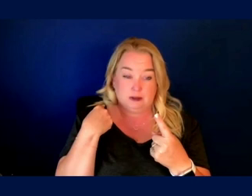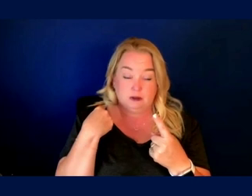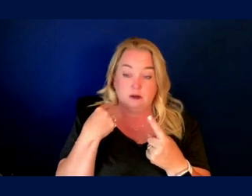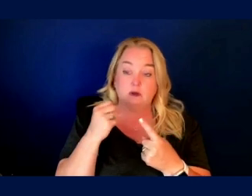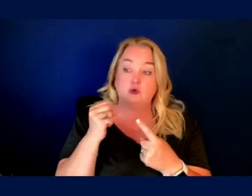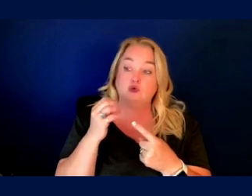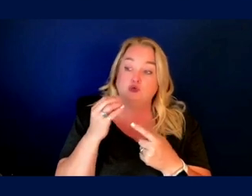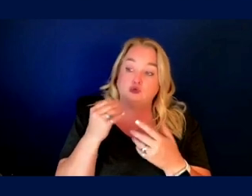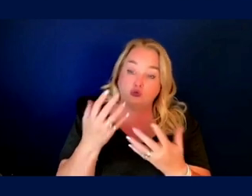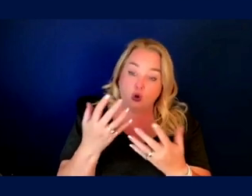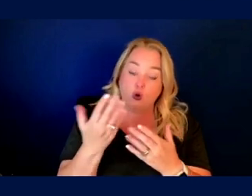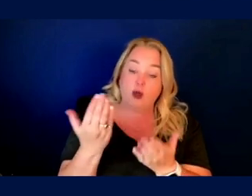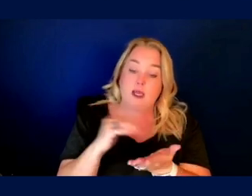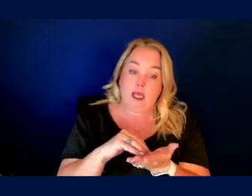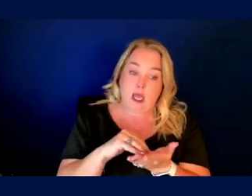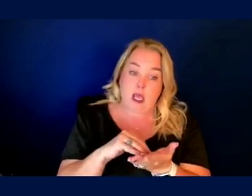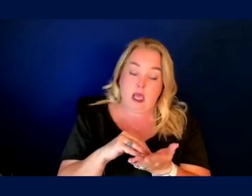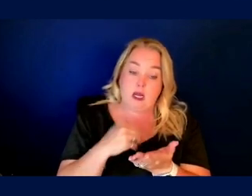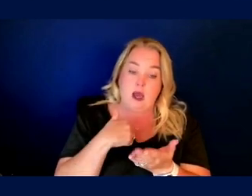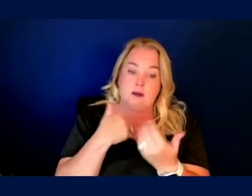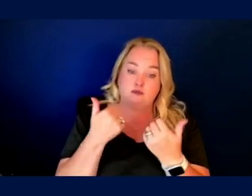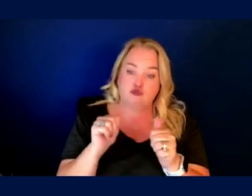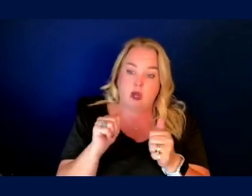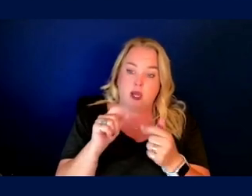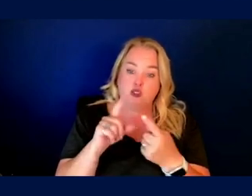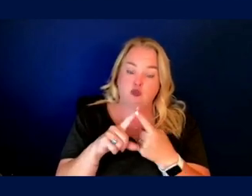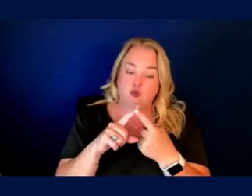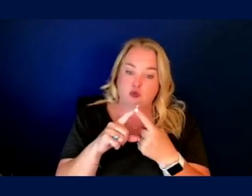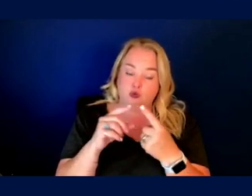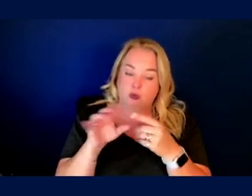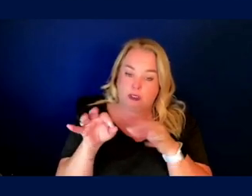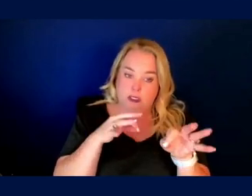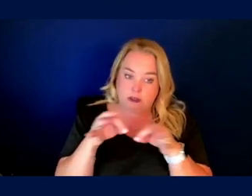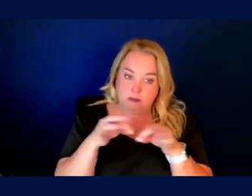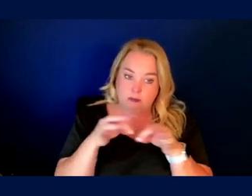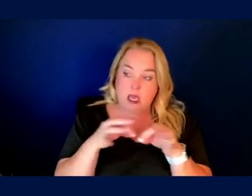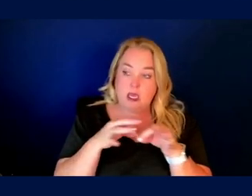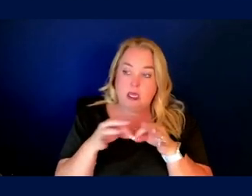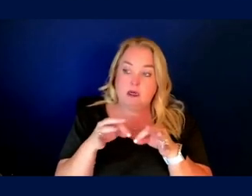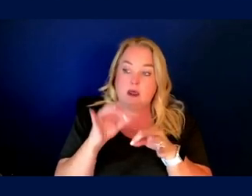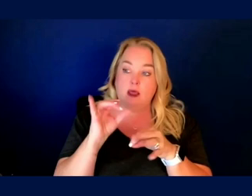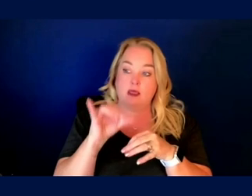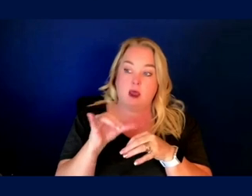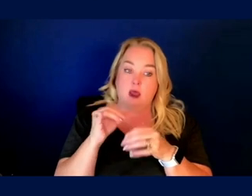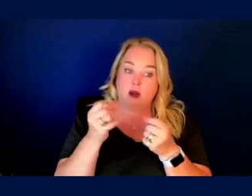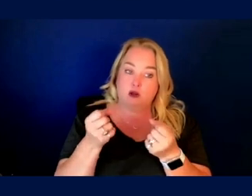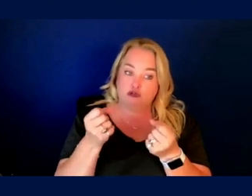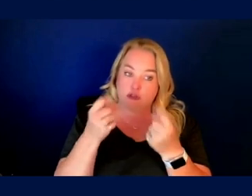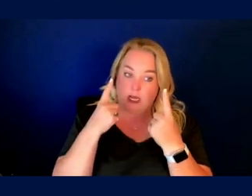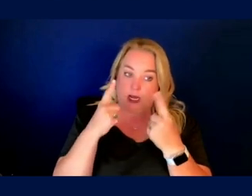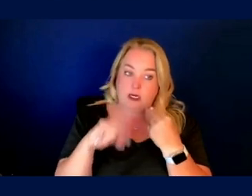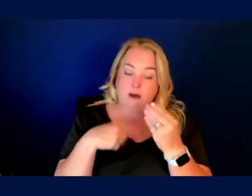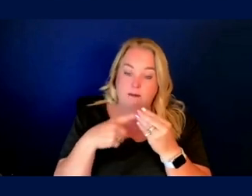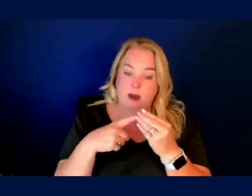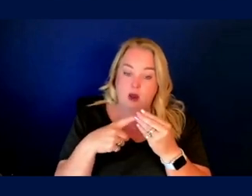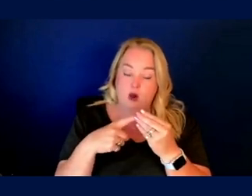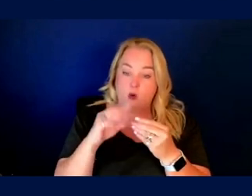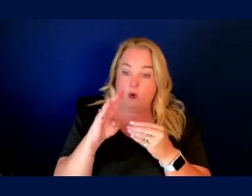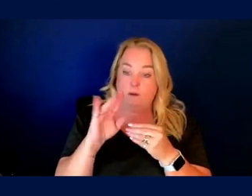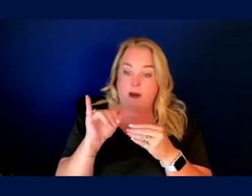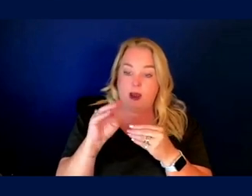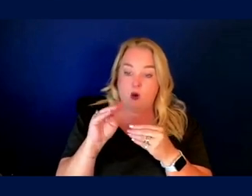again, I'm putting, I'm trying to couch that into the, the, the rising realization among the biomedical